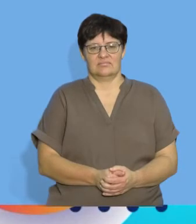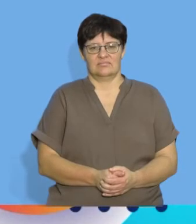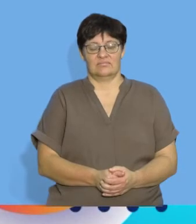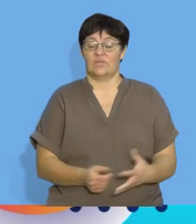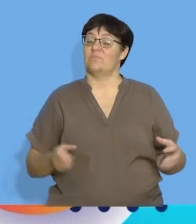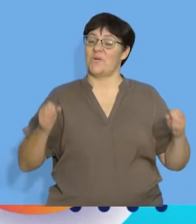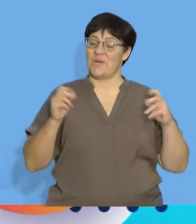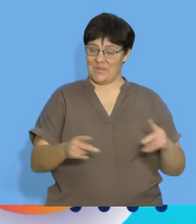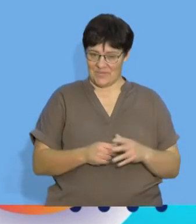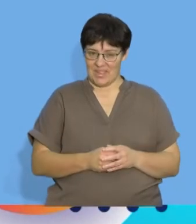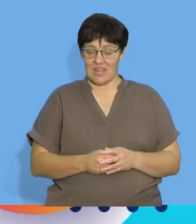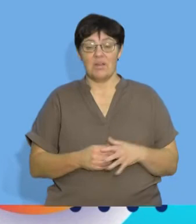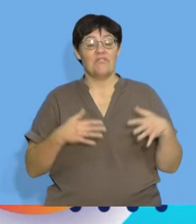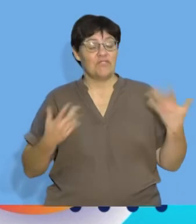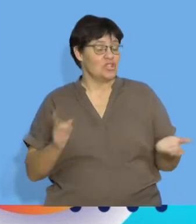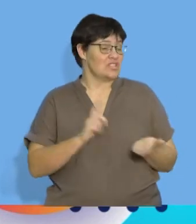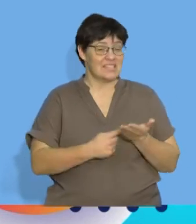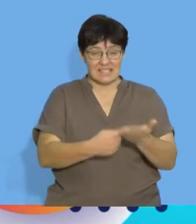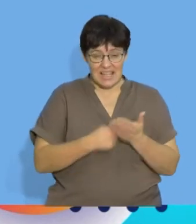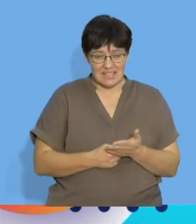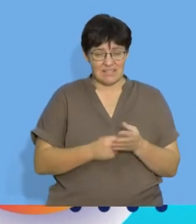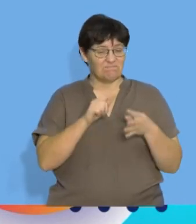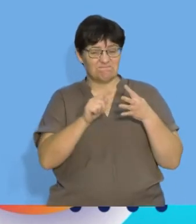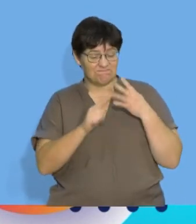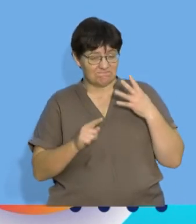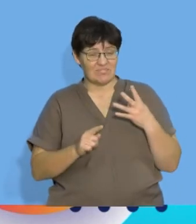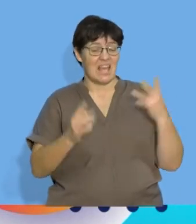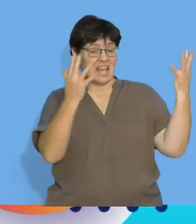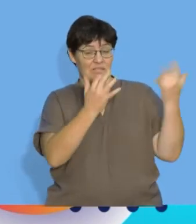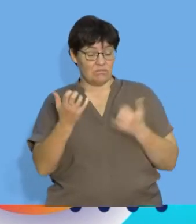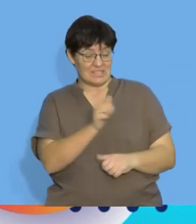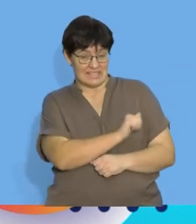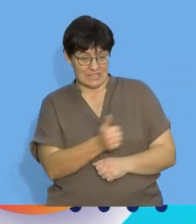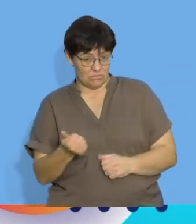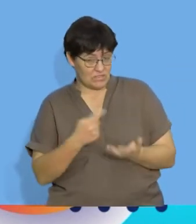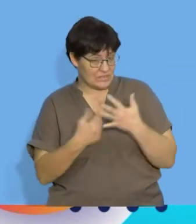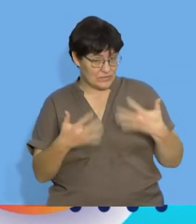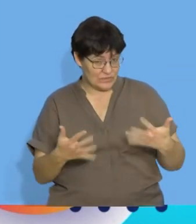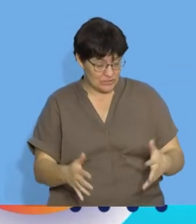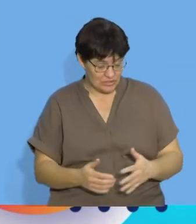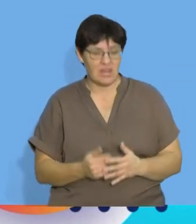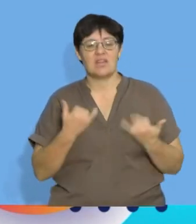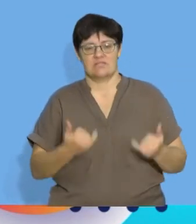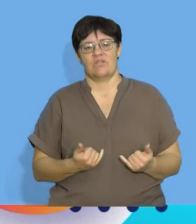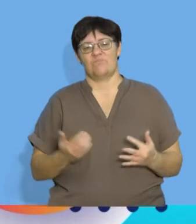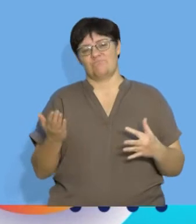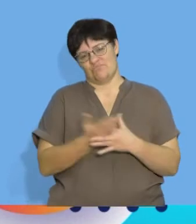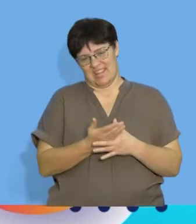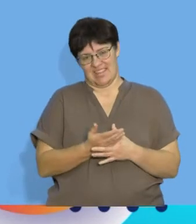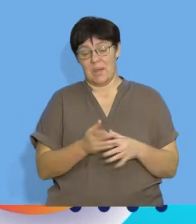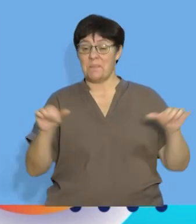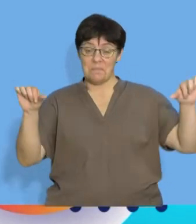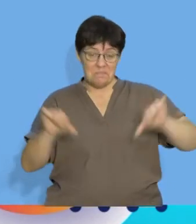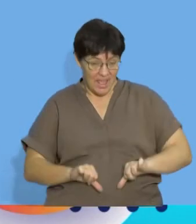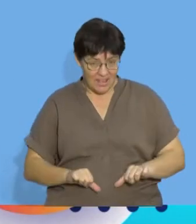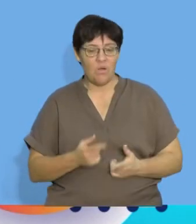great guys so now that we've discussed different parts of the arithmetic sequence we're going to go to an ad break and as soon as we're back